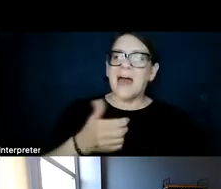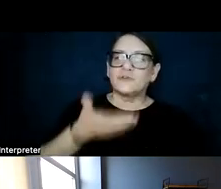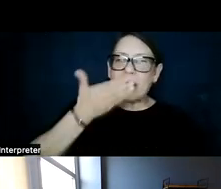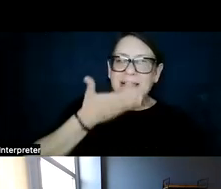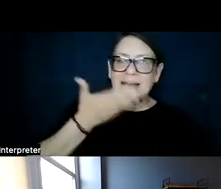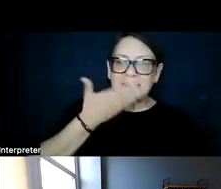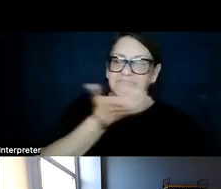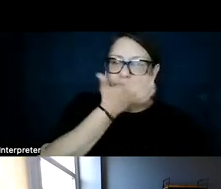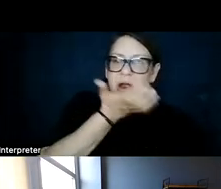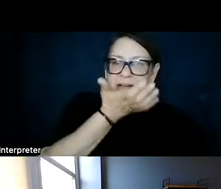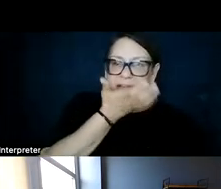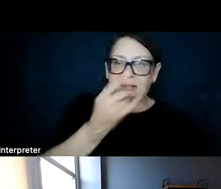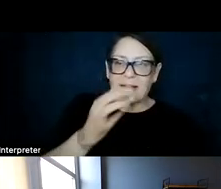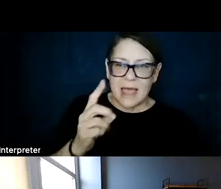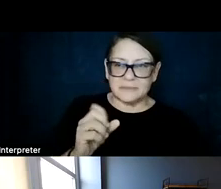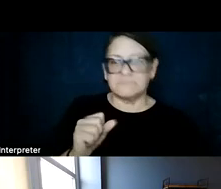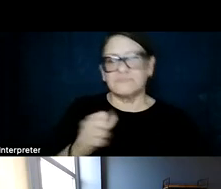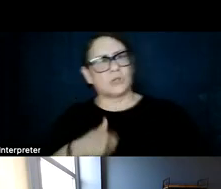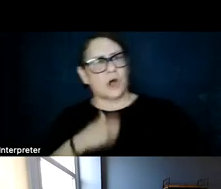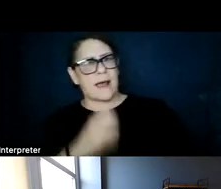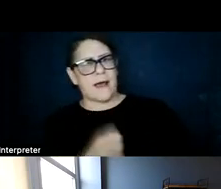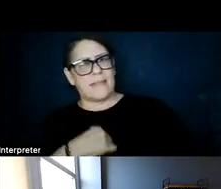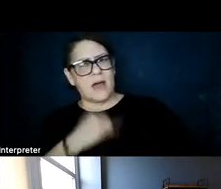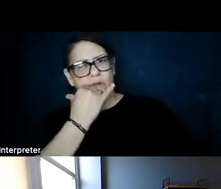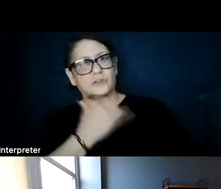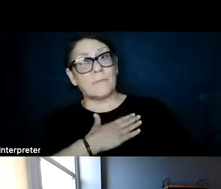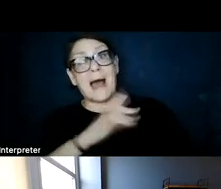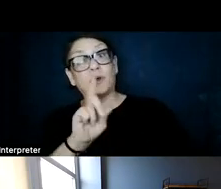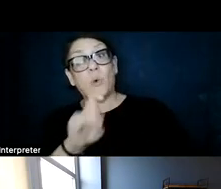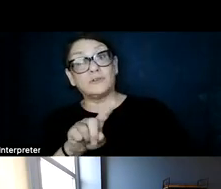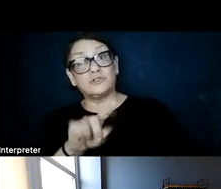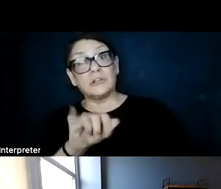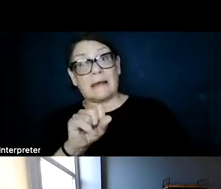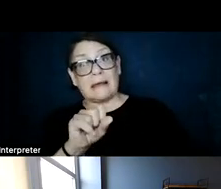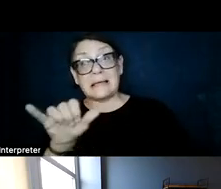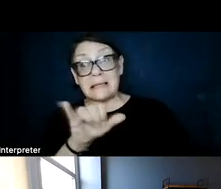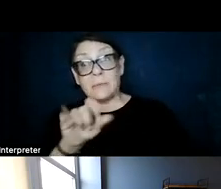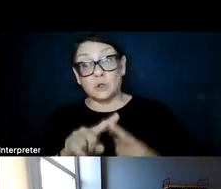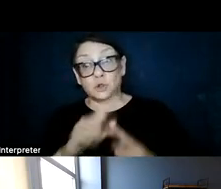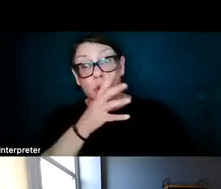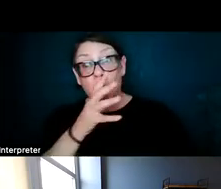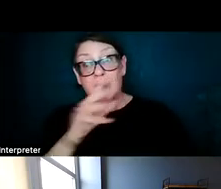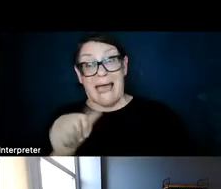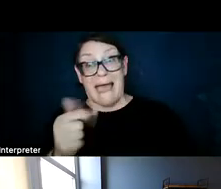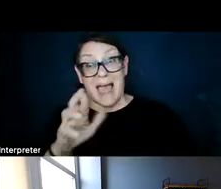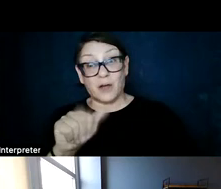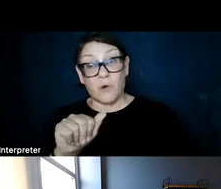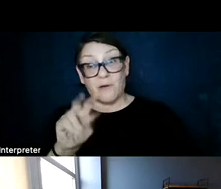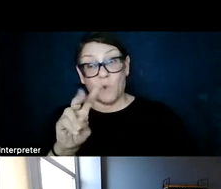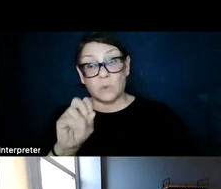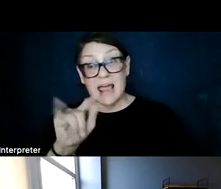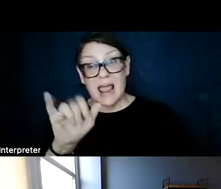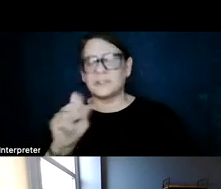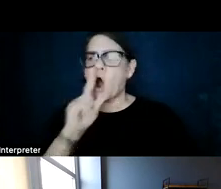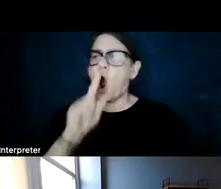thank you. Sorry, I got that wrong. So the question here is, similar to agrovoltaics, then, are there opportunities for